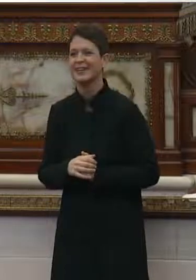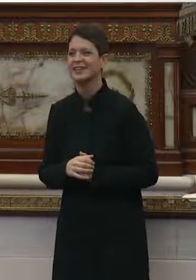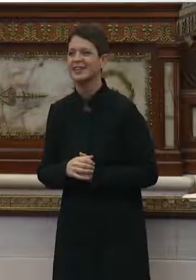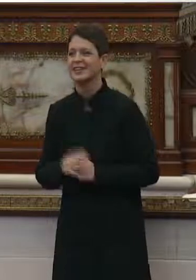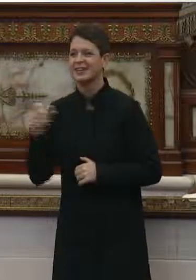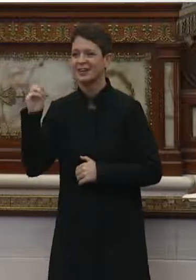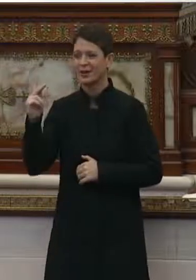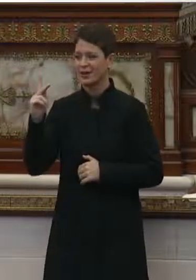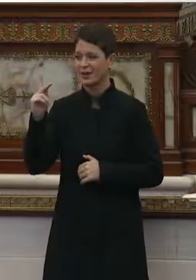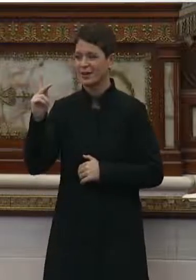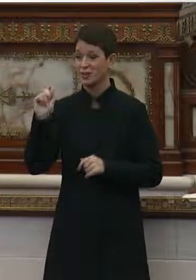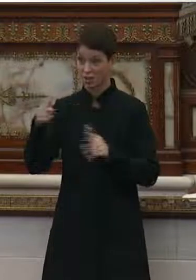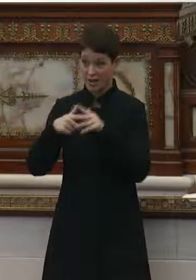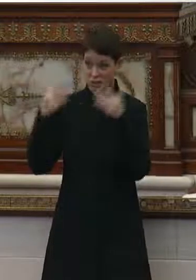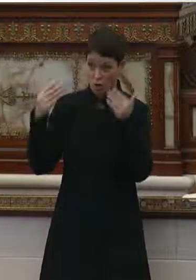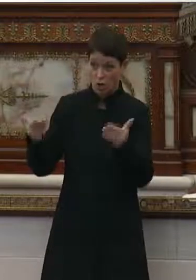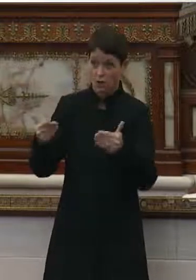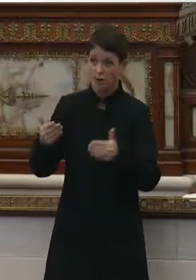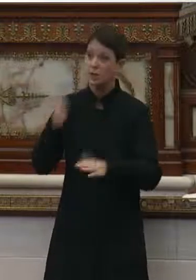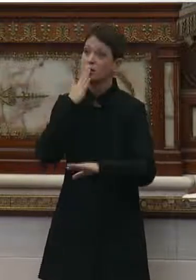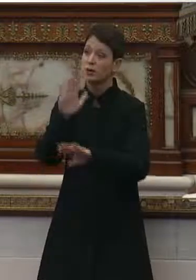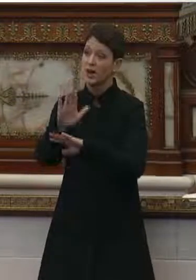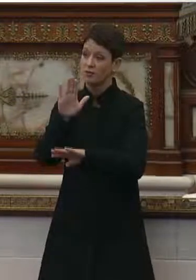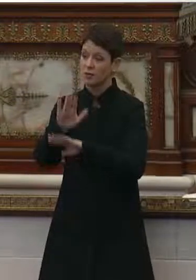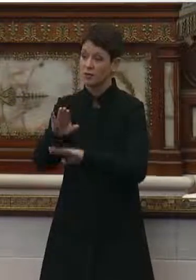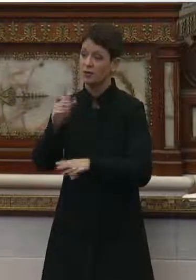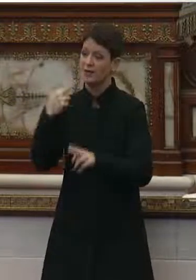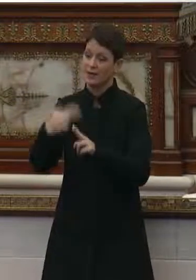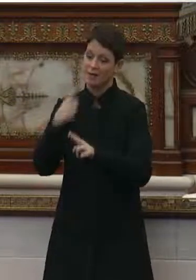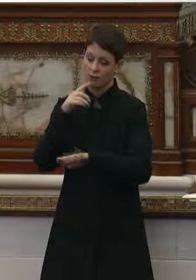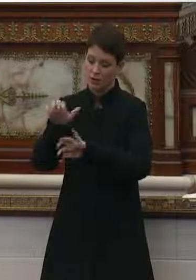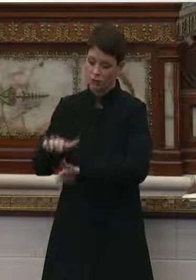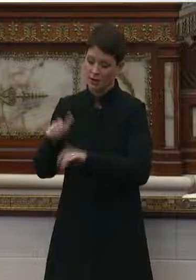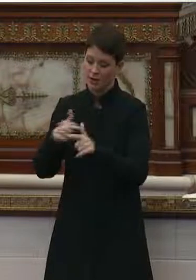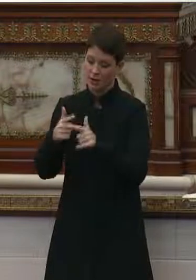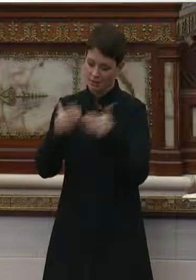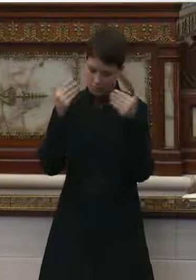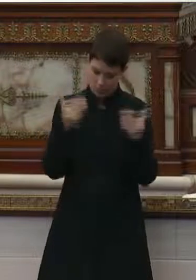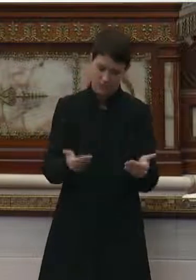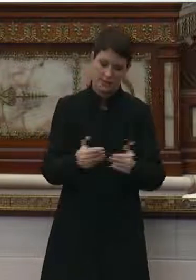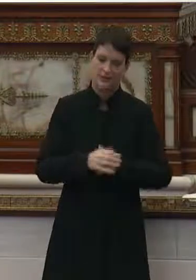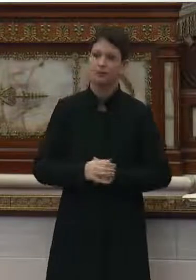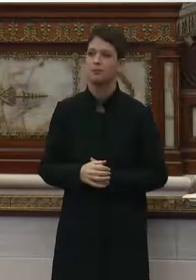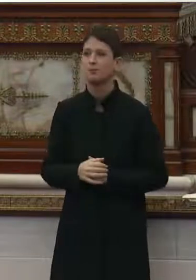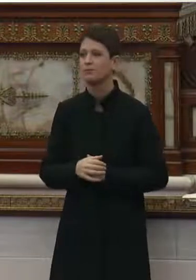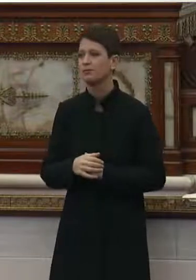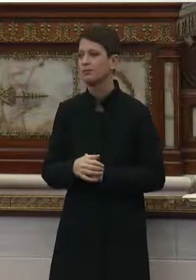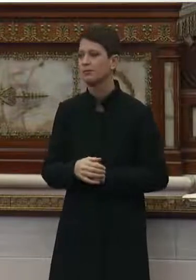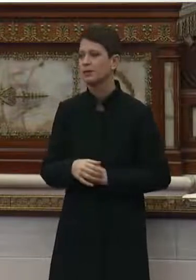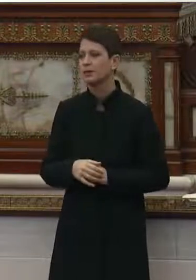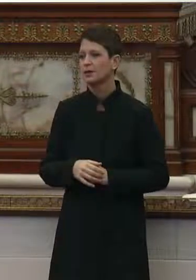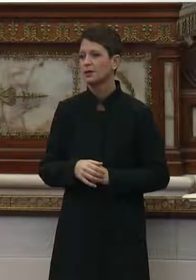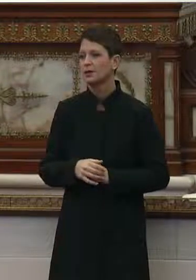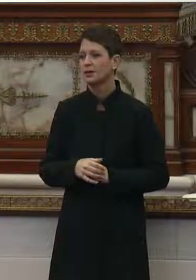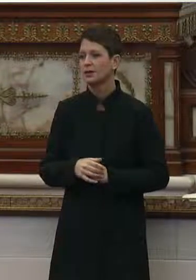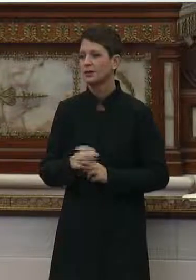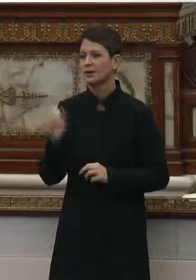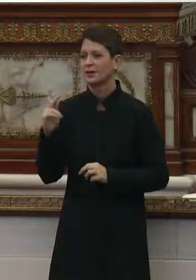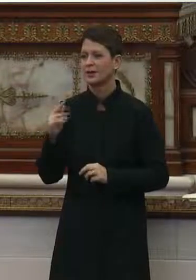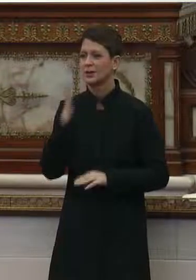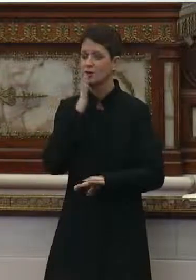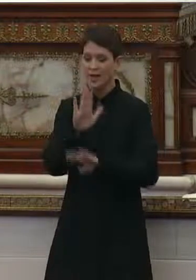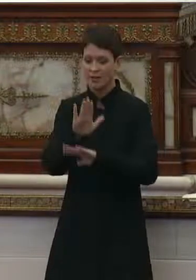All right. Shall I start? Good afternoon. Please state your name for the record and then proceed with your testimony. All right.